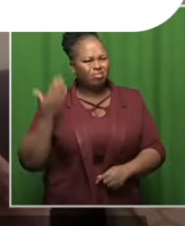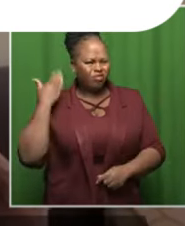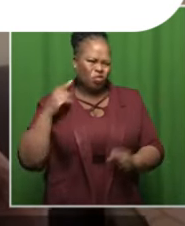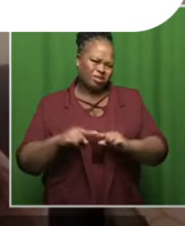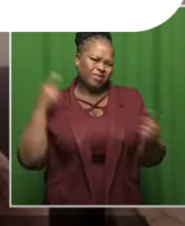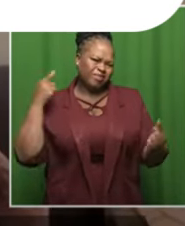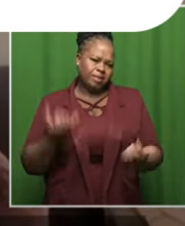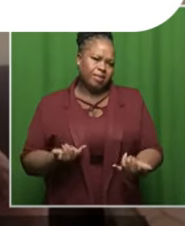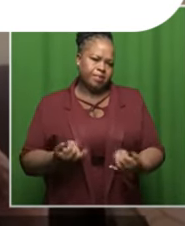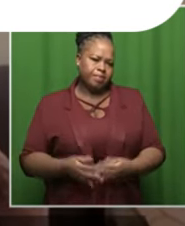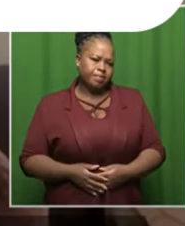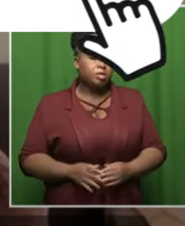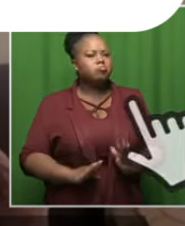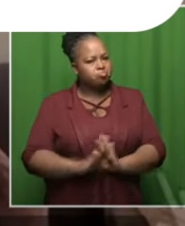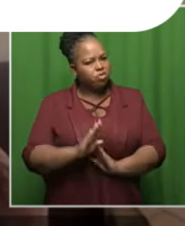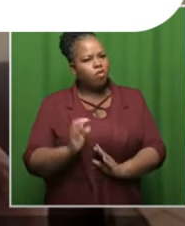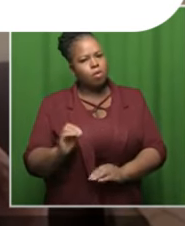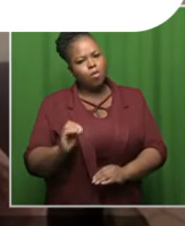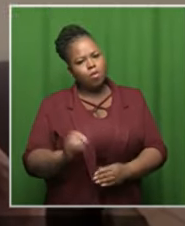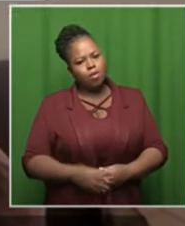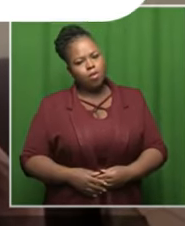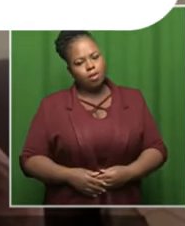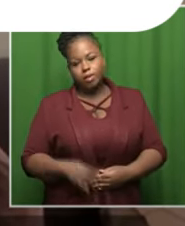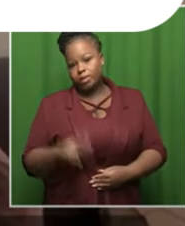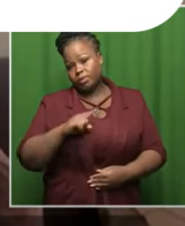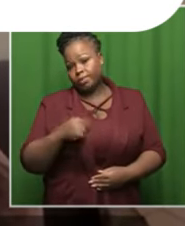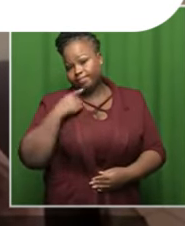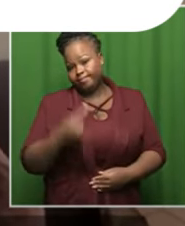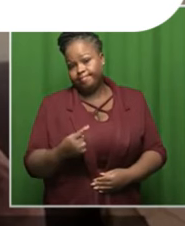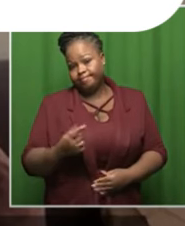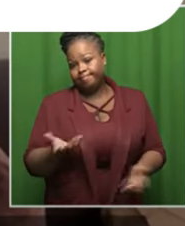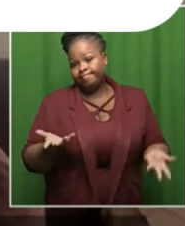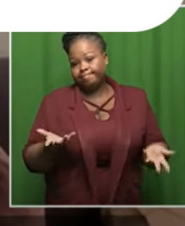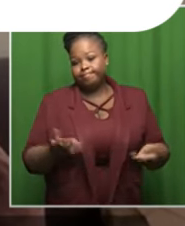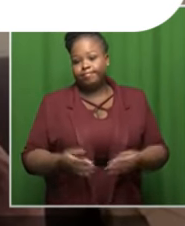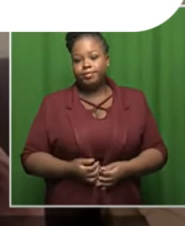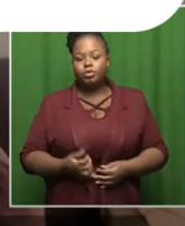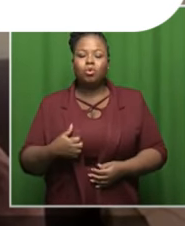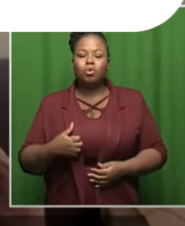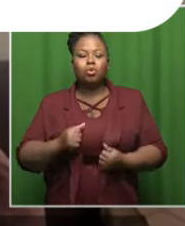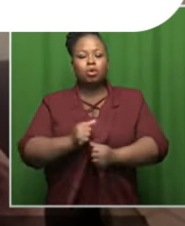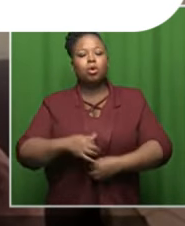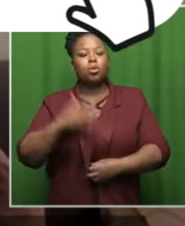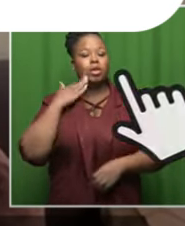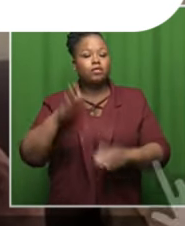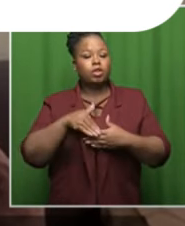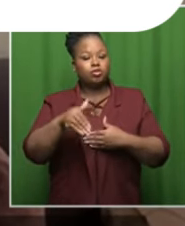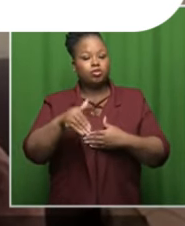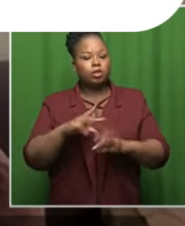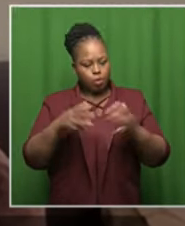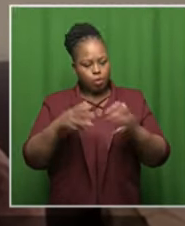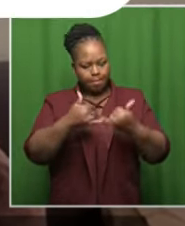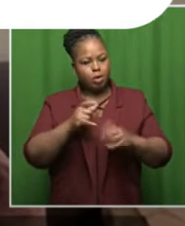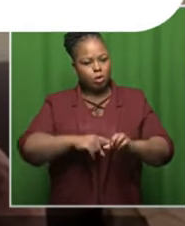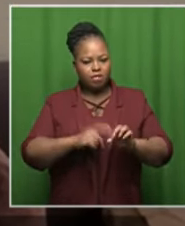so it's uh it's it's a way that's why i uh when they qualified for the cricket world cup i made